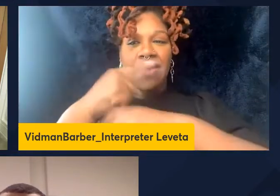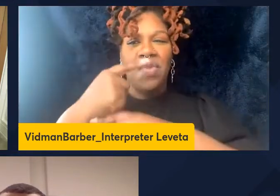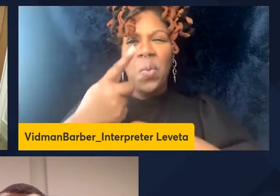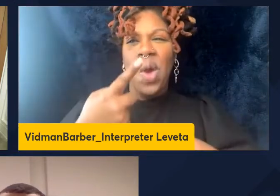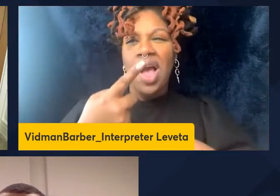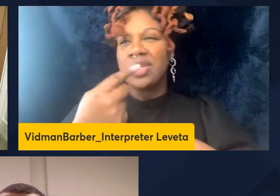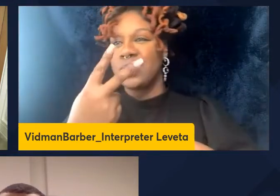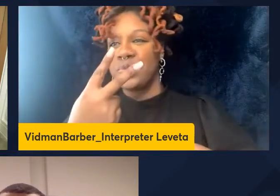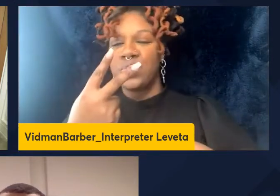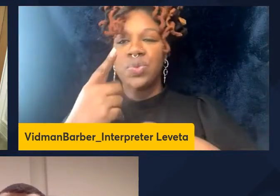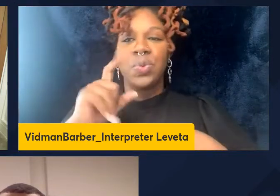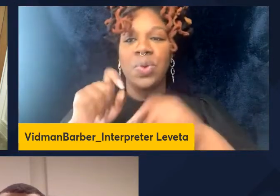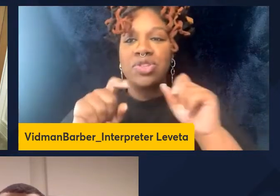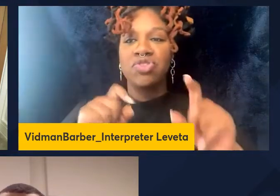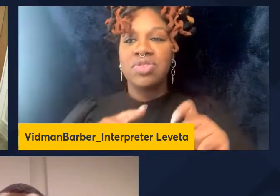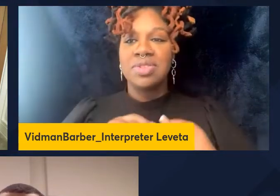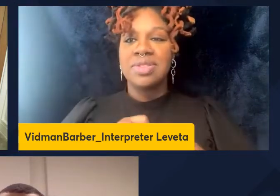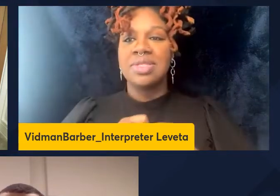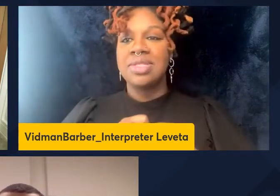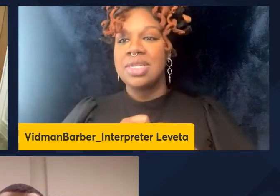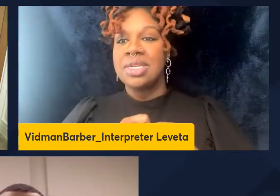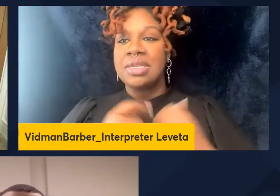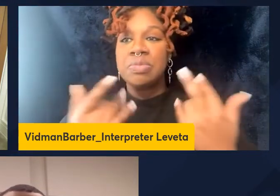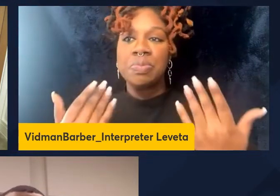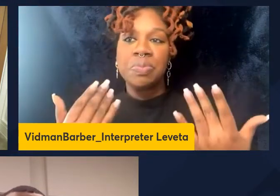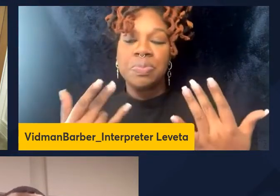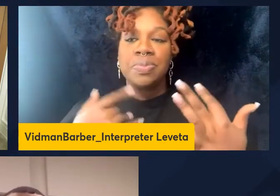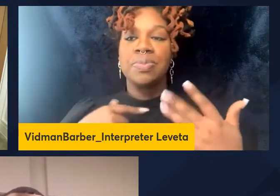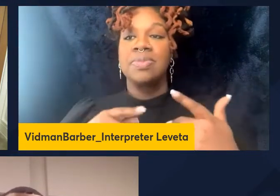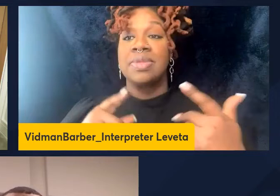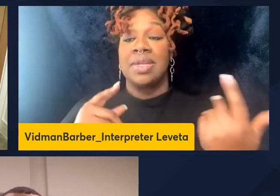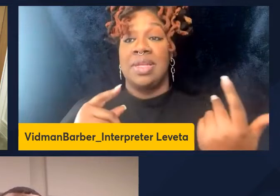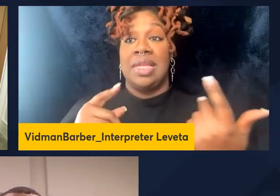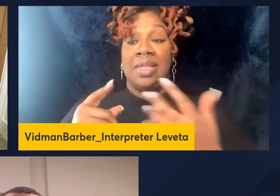questions, and until they come through, if I may ask,